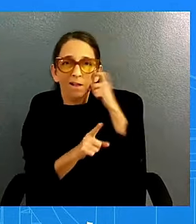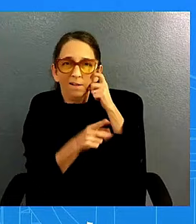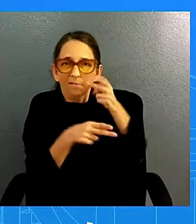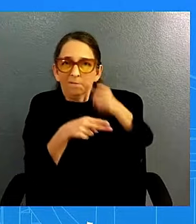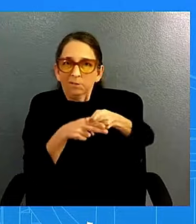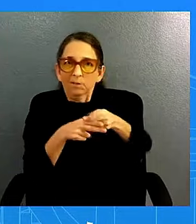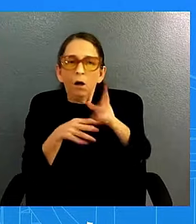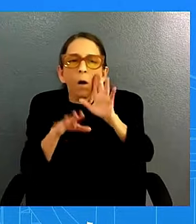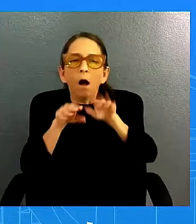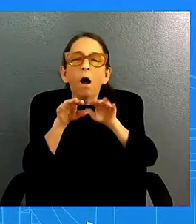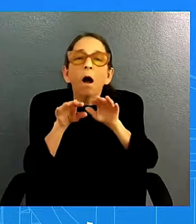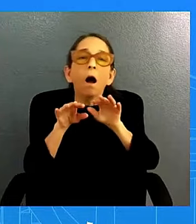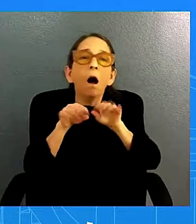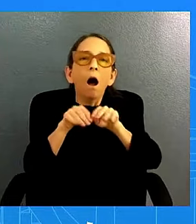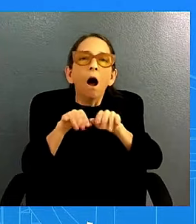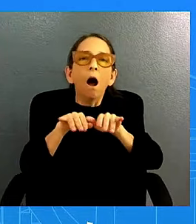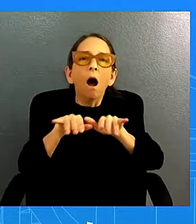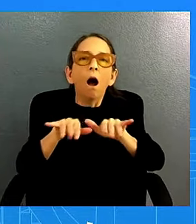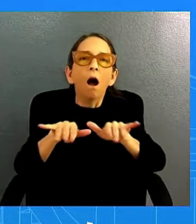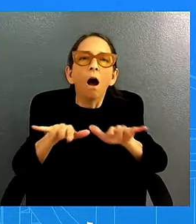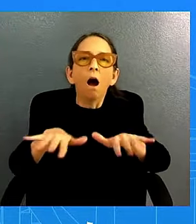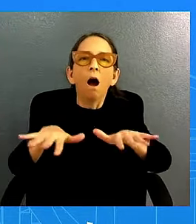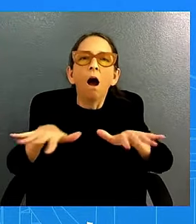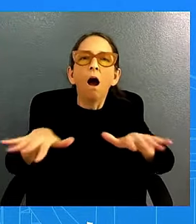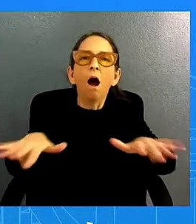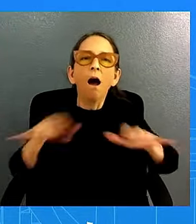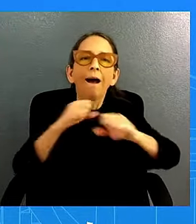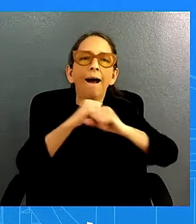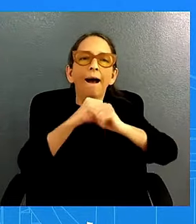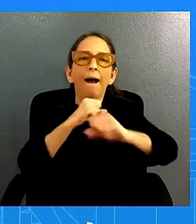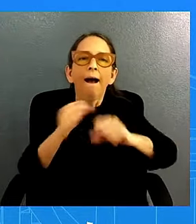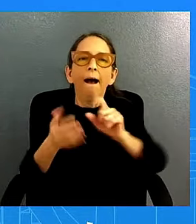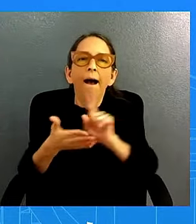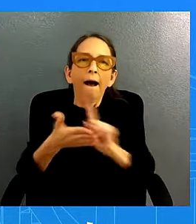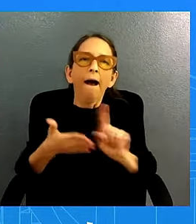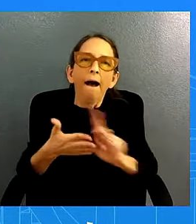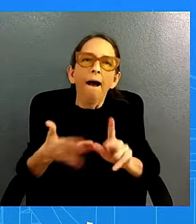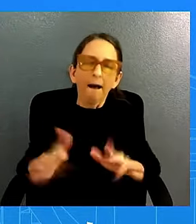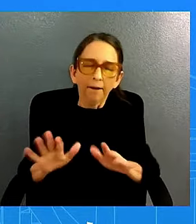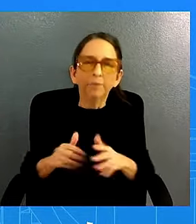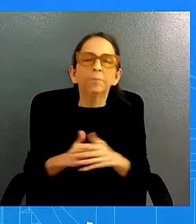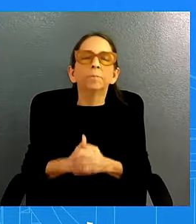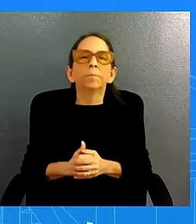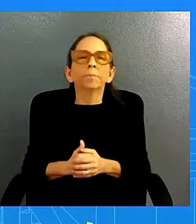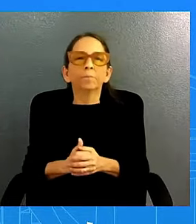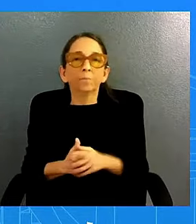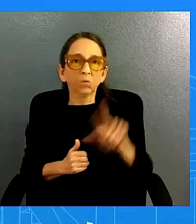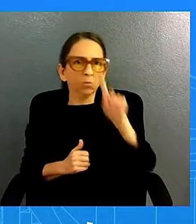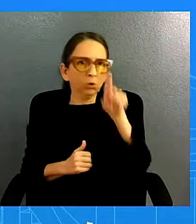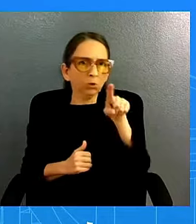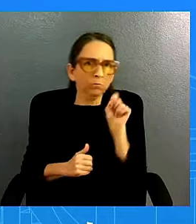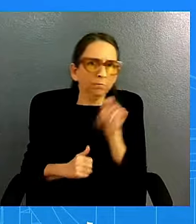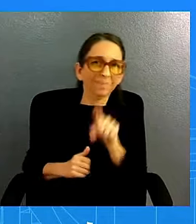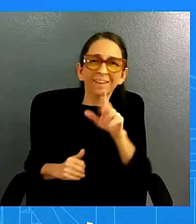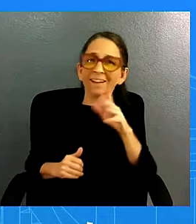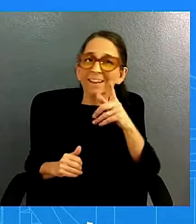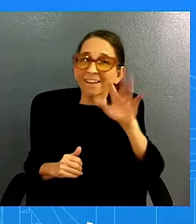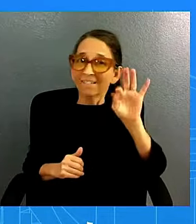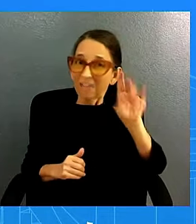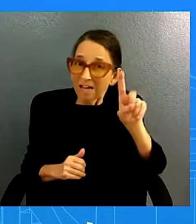but uh but some of it's already priced in and do you think the fed waited too long to cut rates i'm not going to comment on federal reserve monetary policy